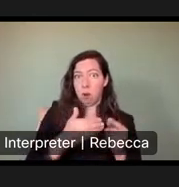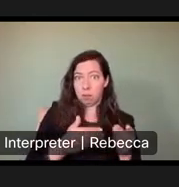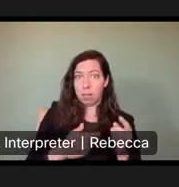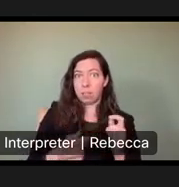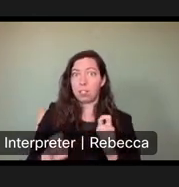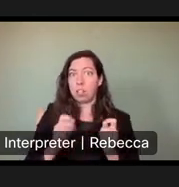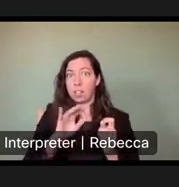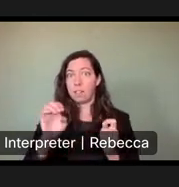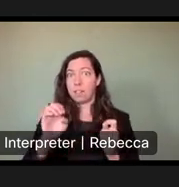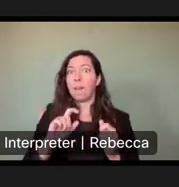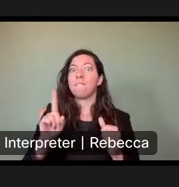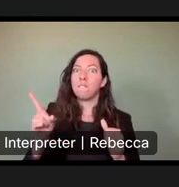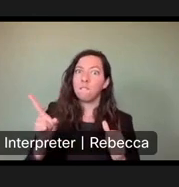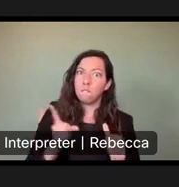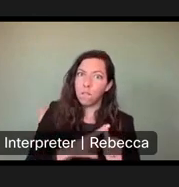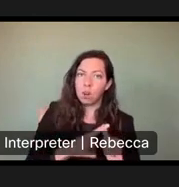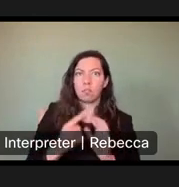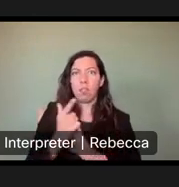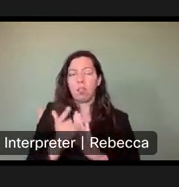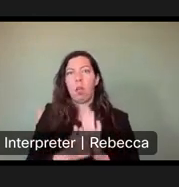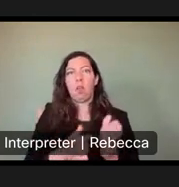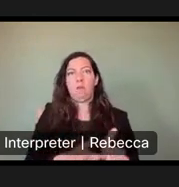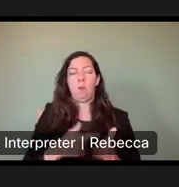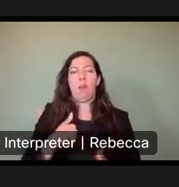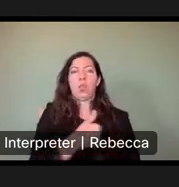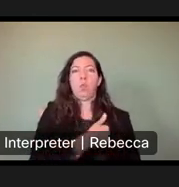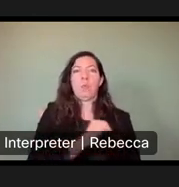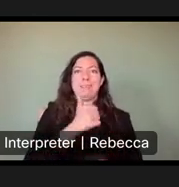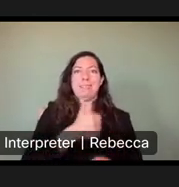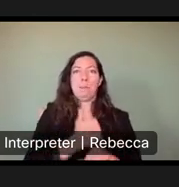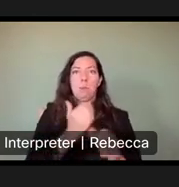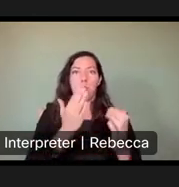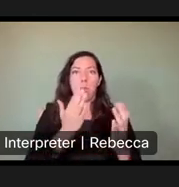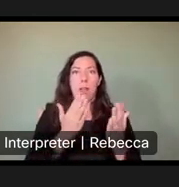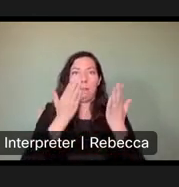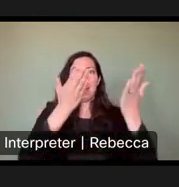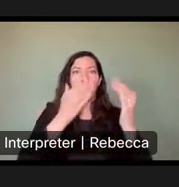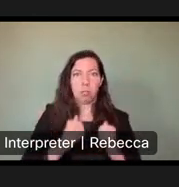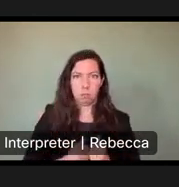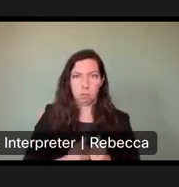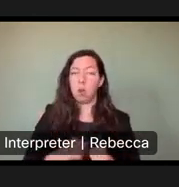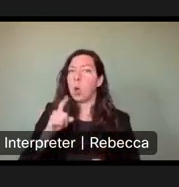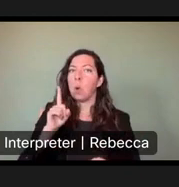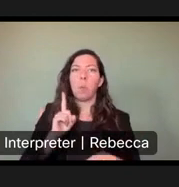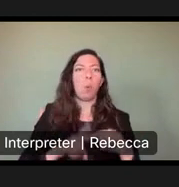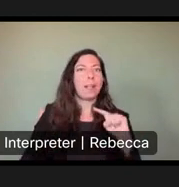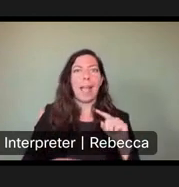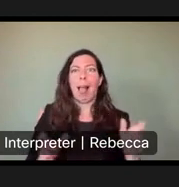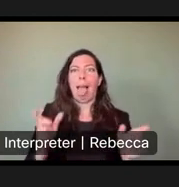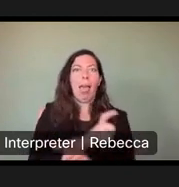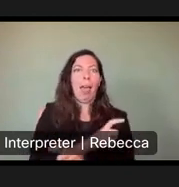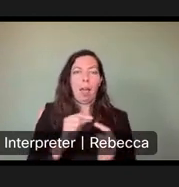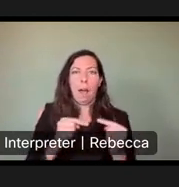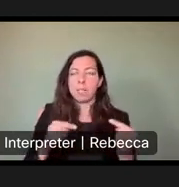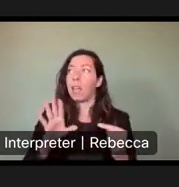we have to come up with a recommendation. We can't just go out and say, we want to raise our fees and what do you think? Because